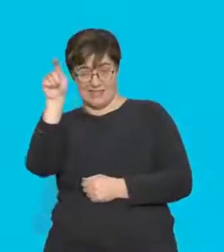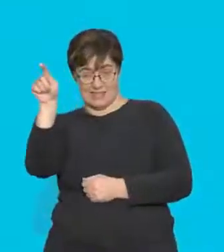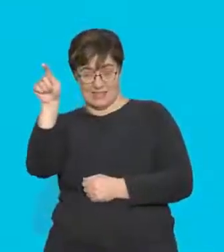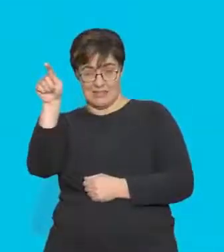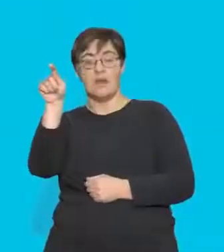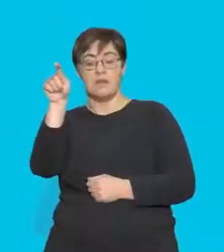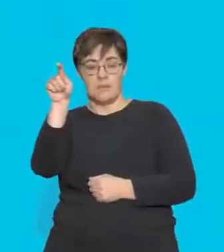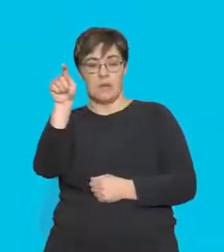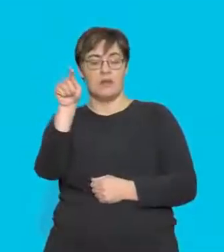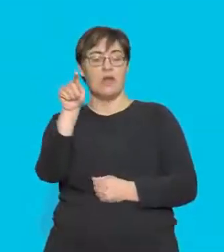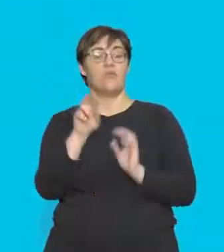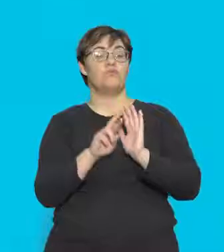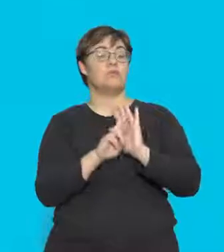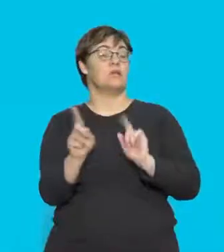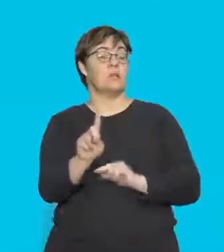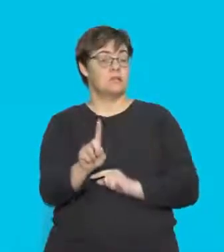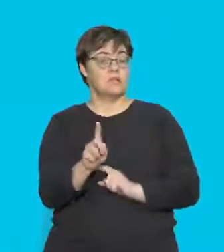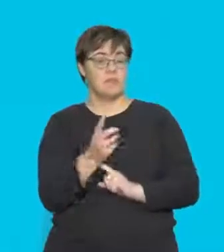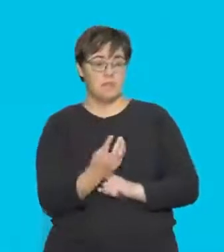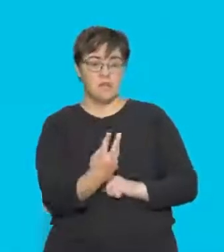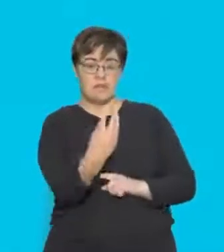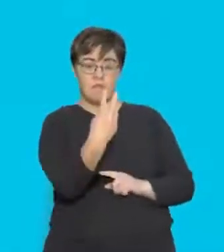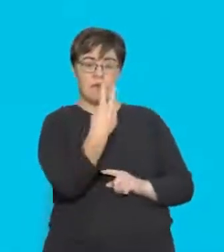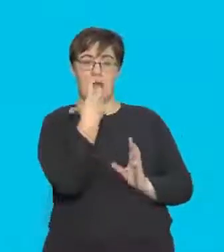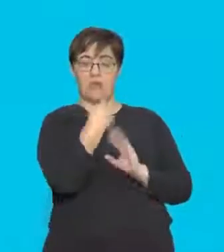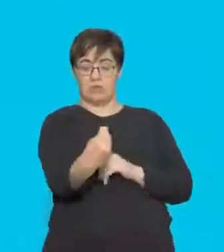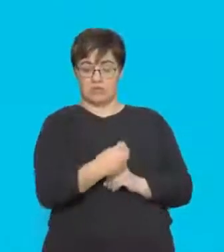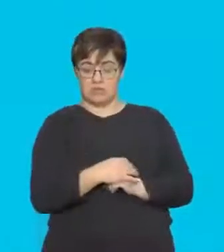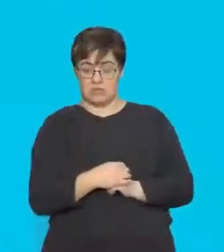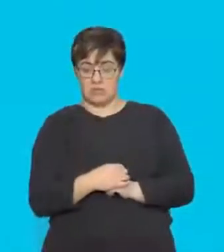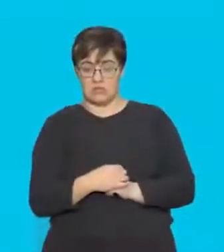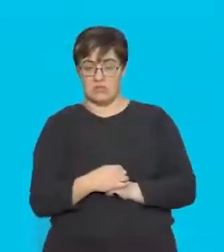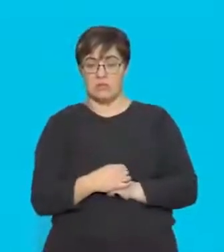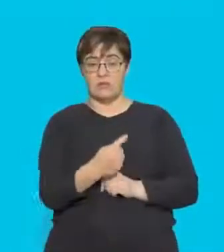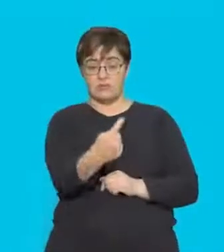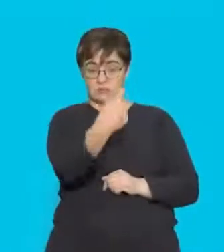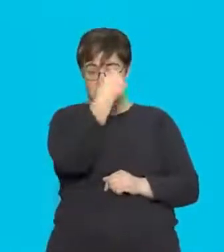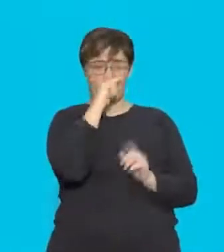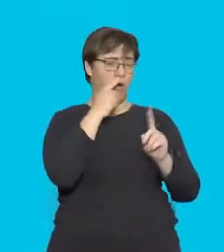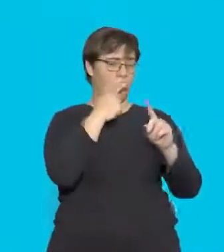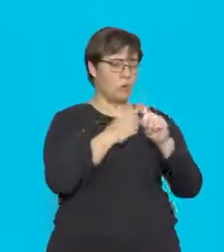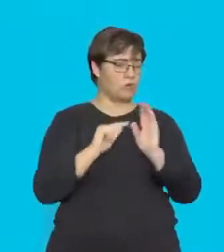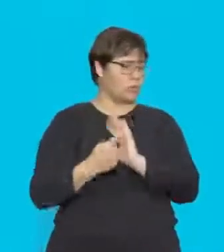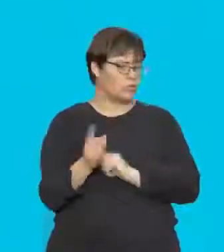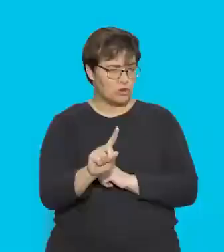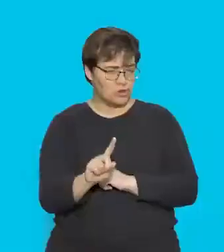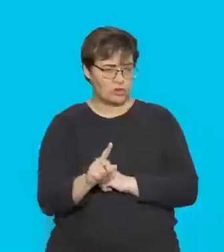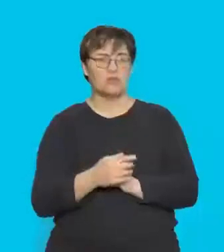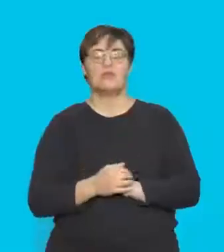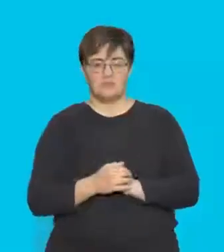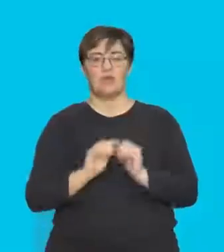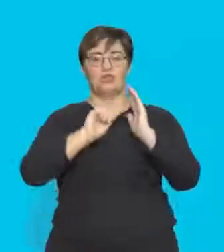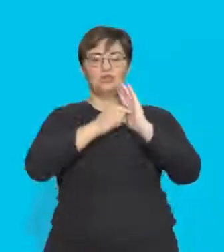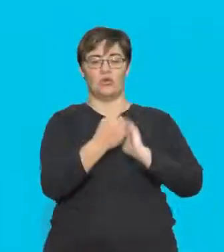a representation of something coming out. What will that be? A cross or a dot? You've got it. It's a